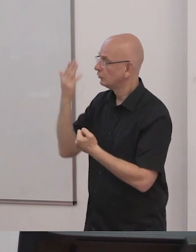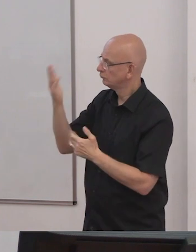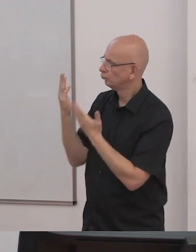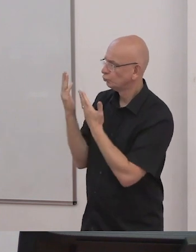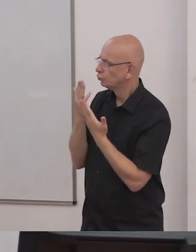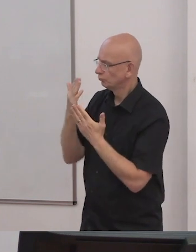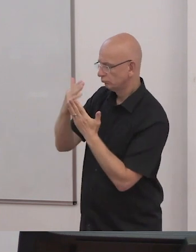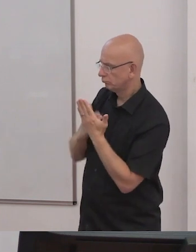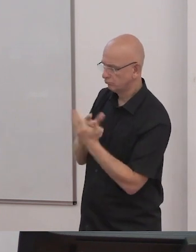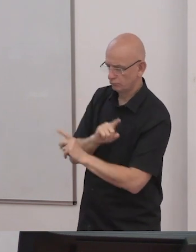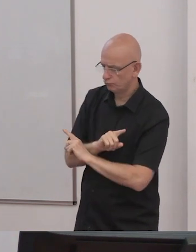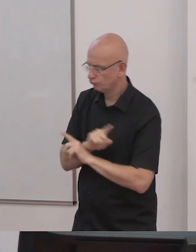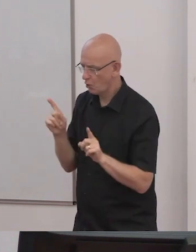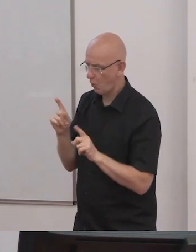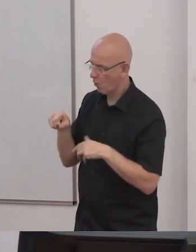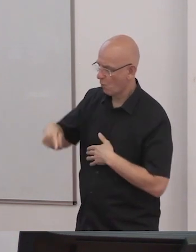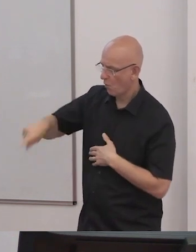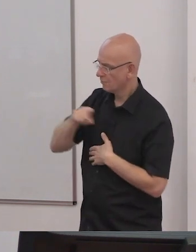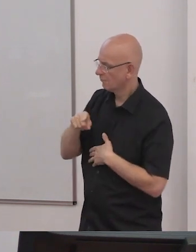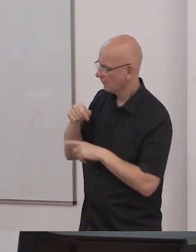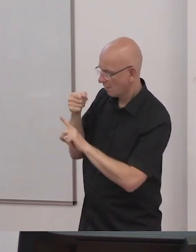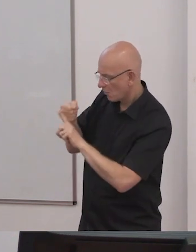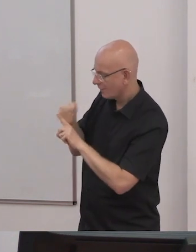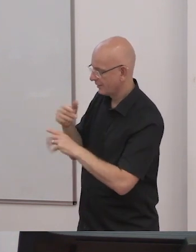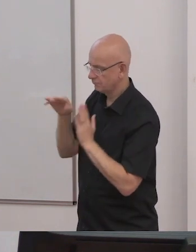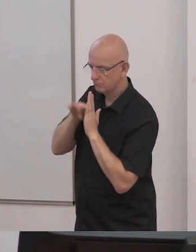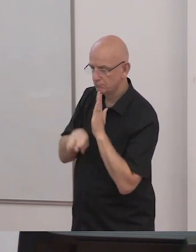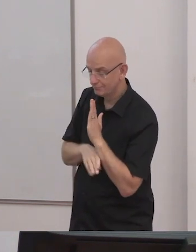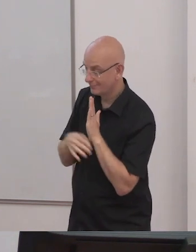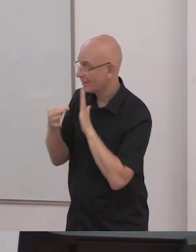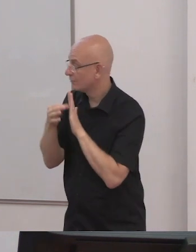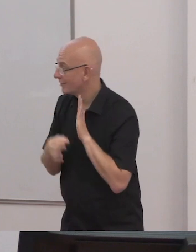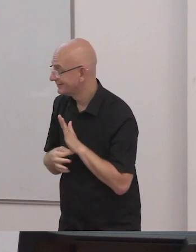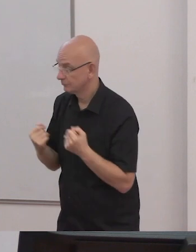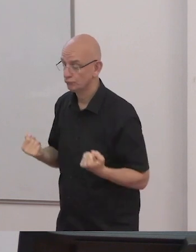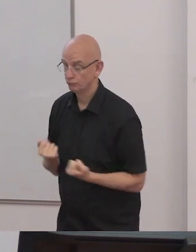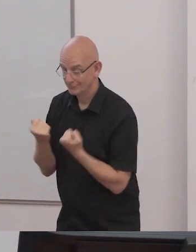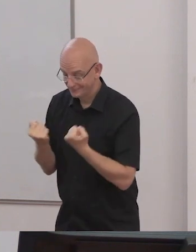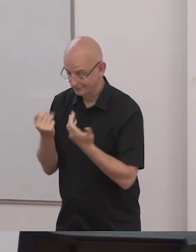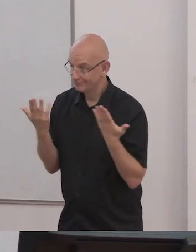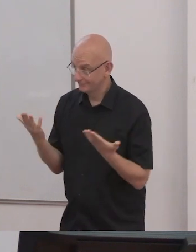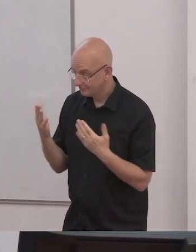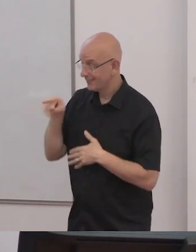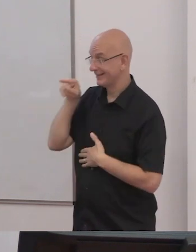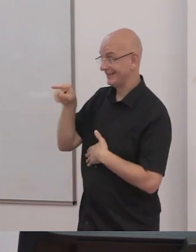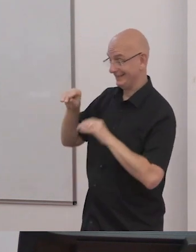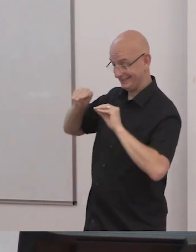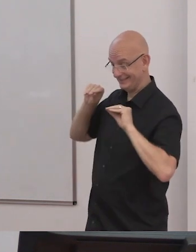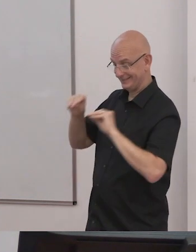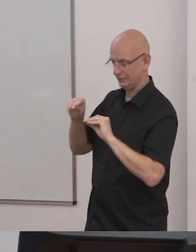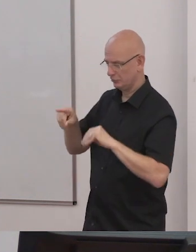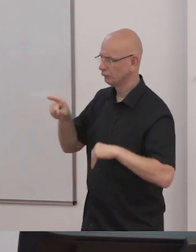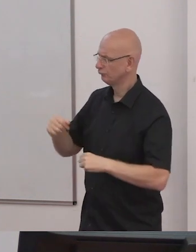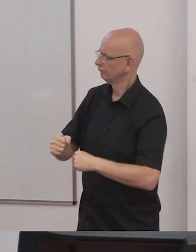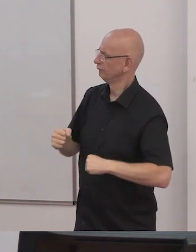finally the teacher will be confident and comfortable in working with all parents to achieve